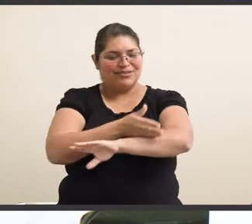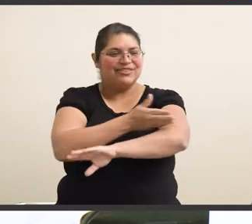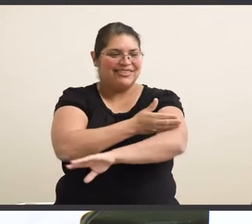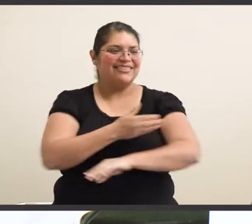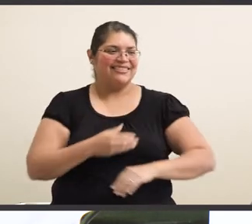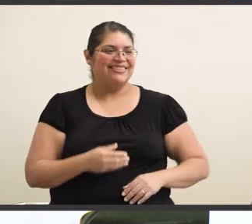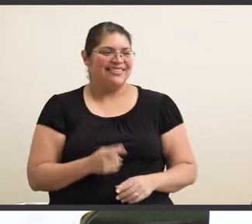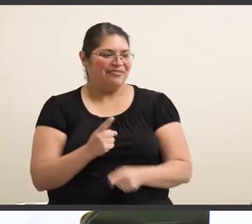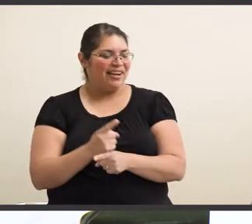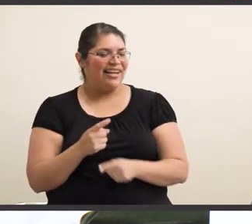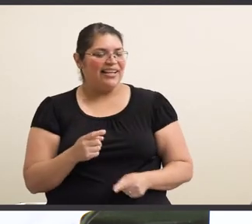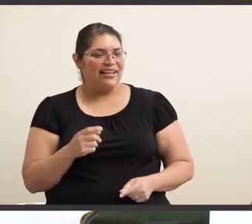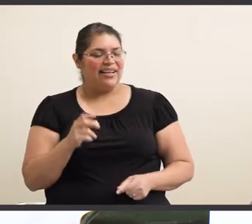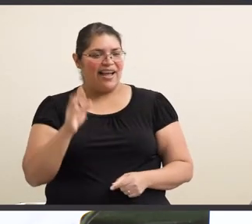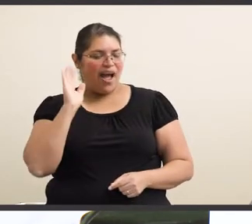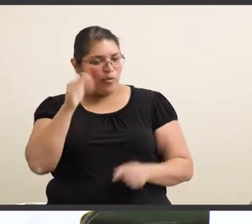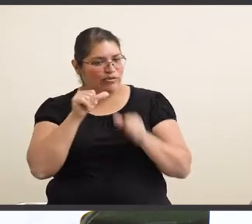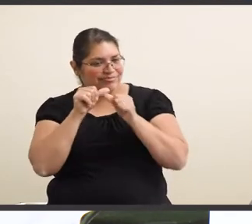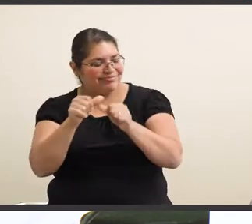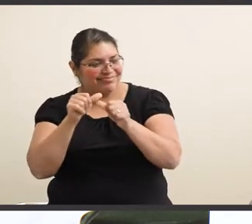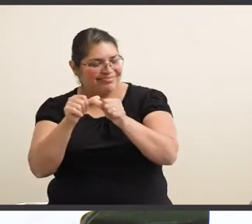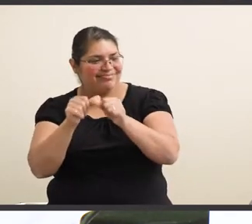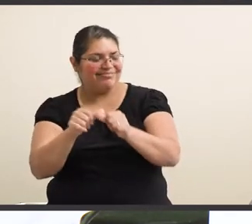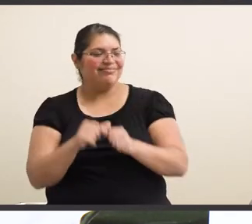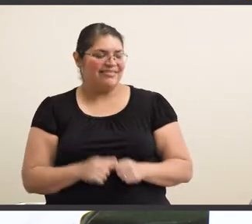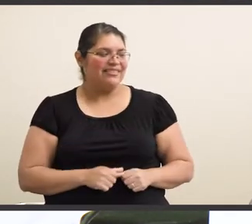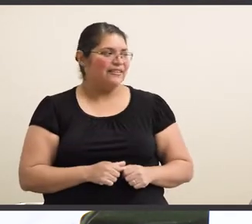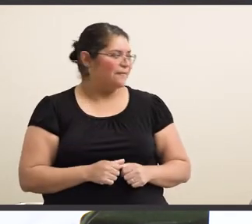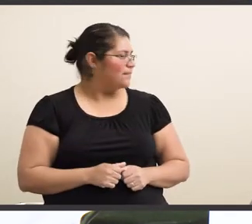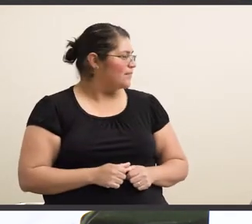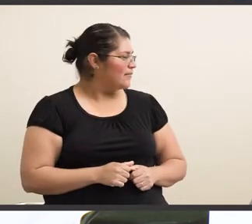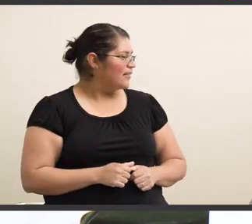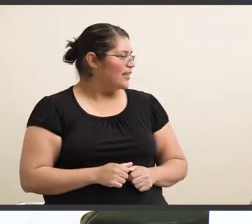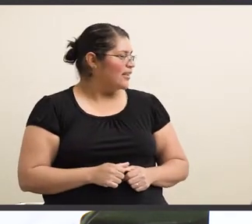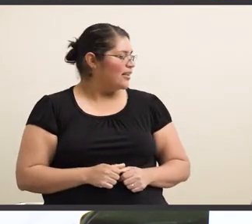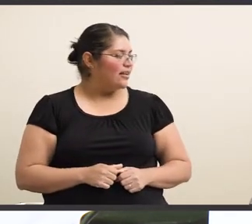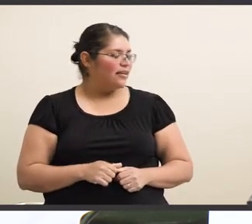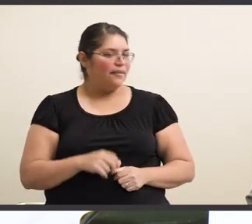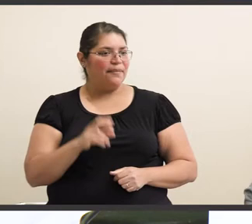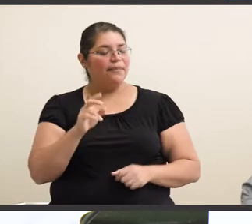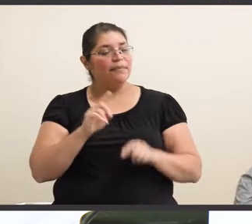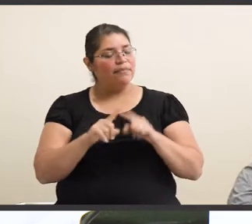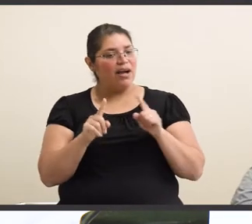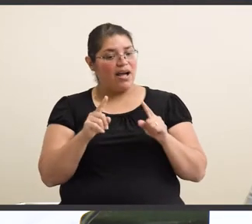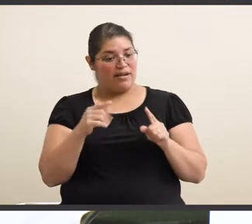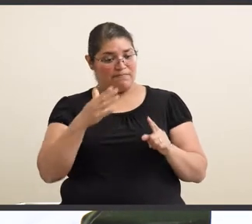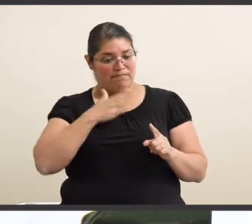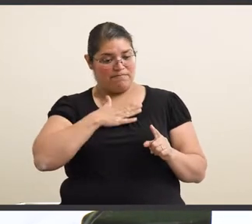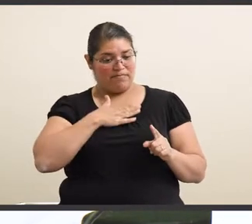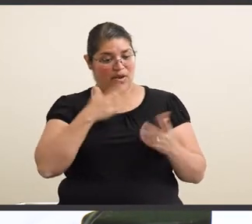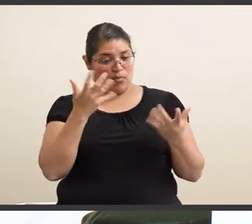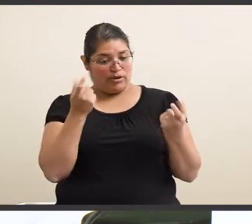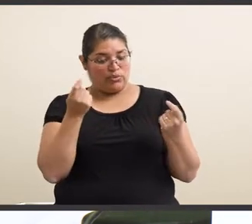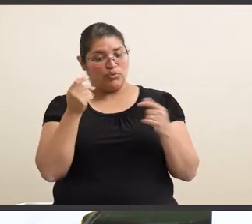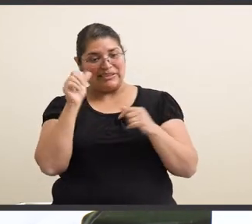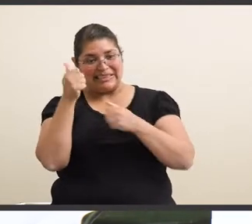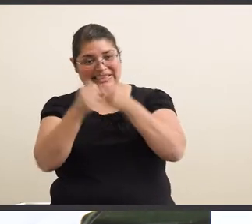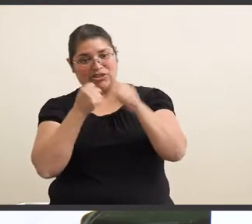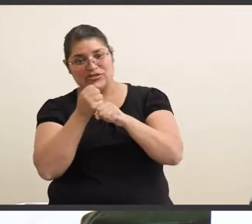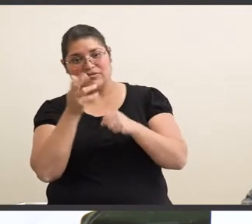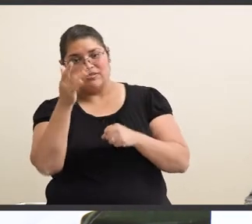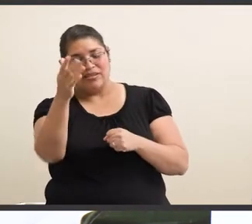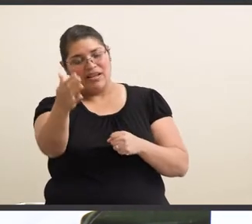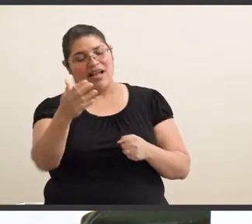right? Like, I'll keep going, you know? But, like, as far as my, what I want to do in ten years,